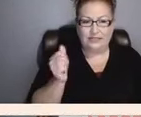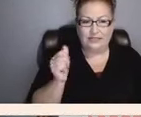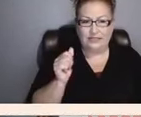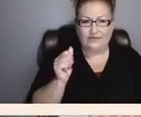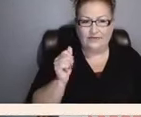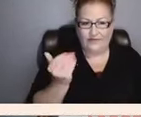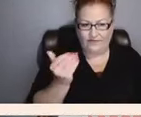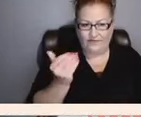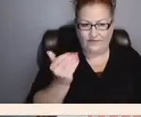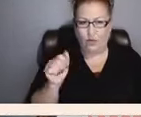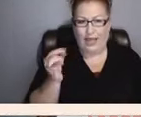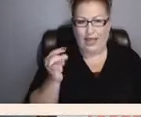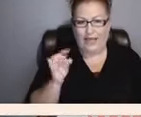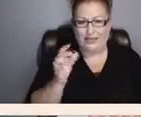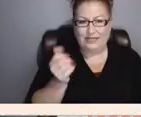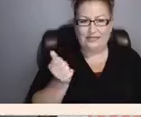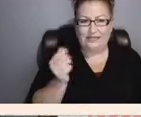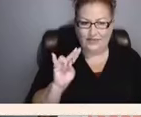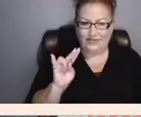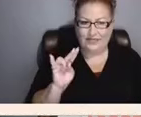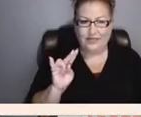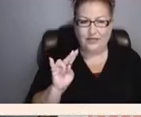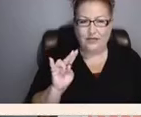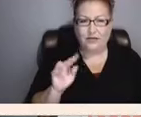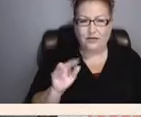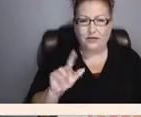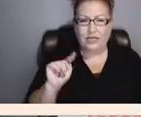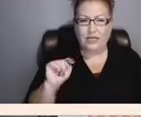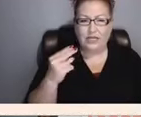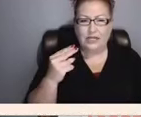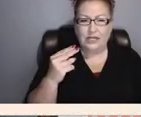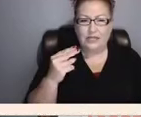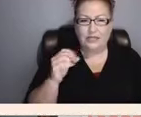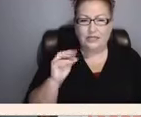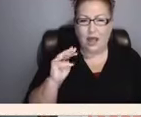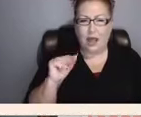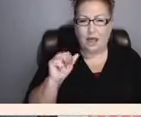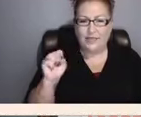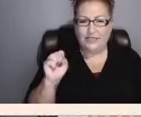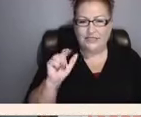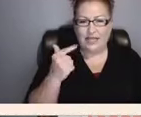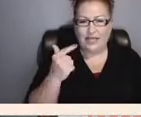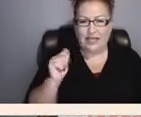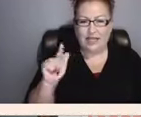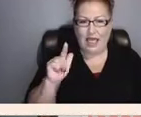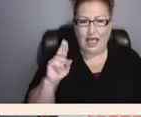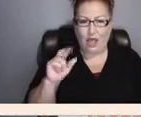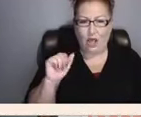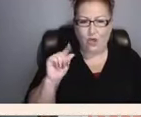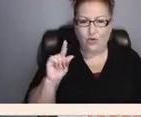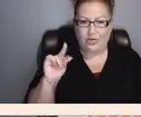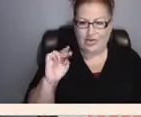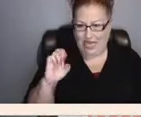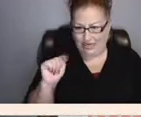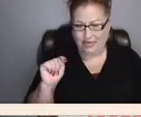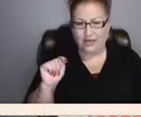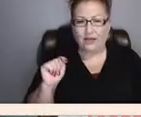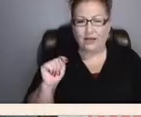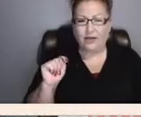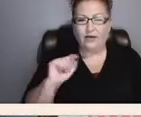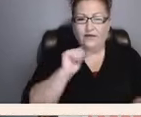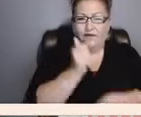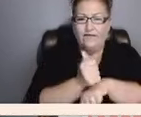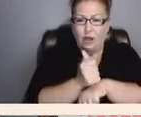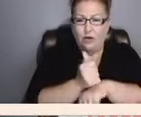Gallagher founded the first